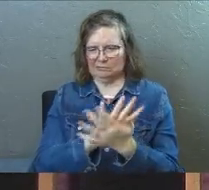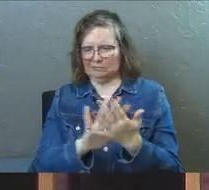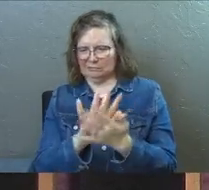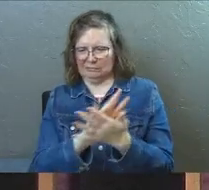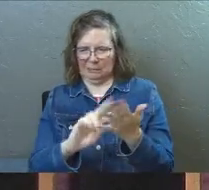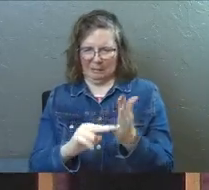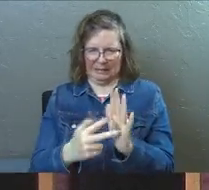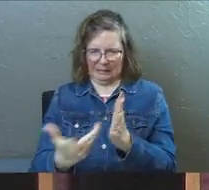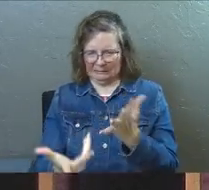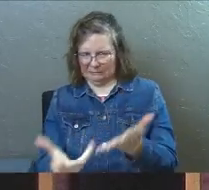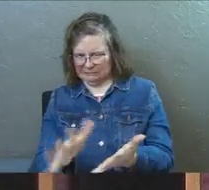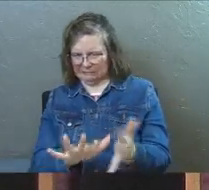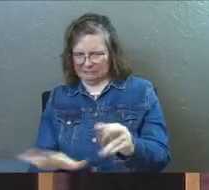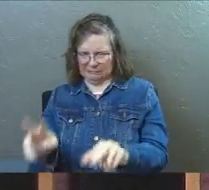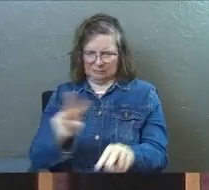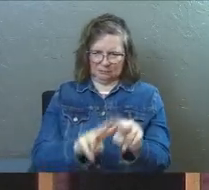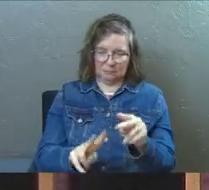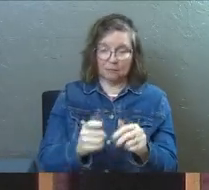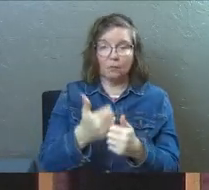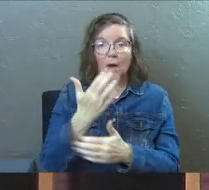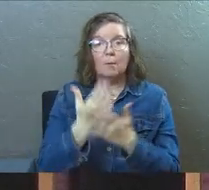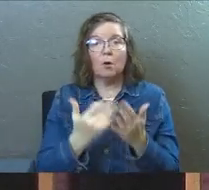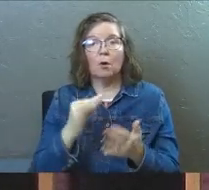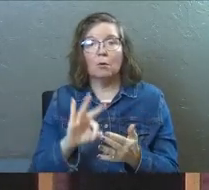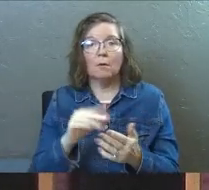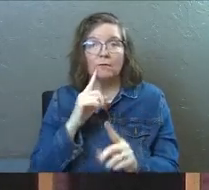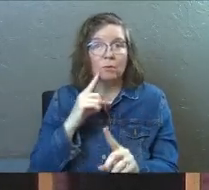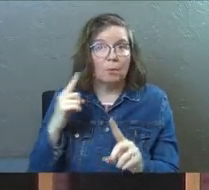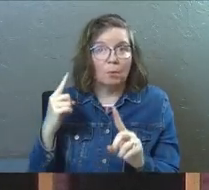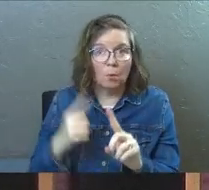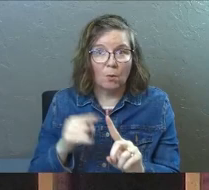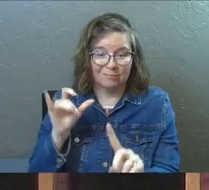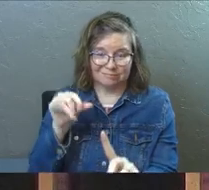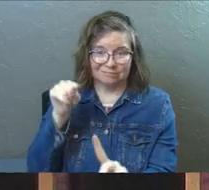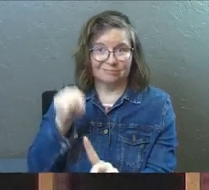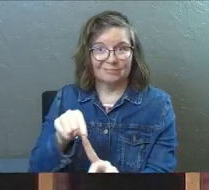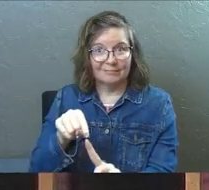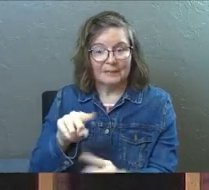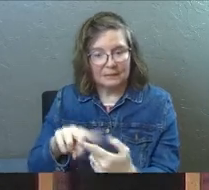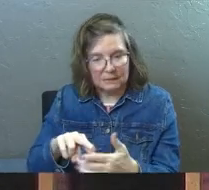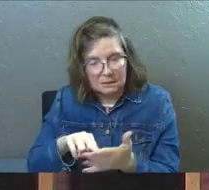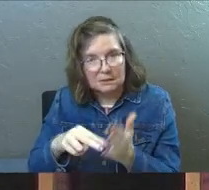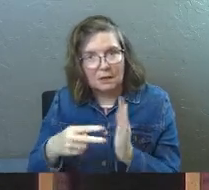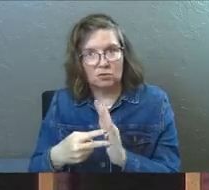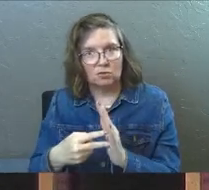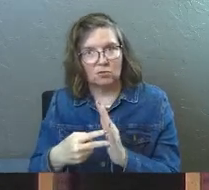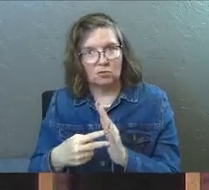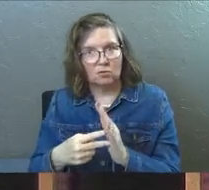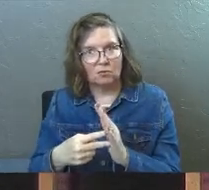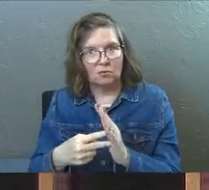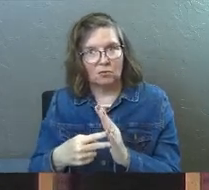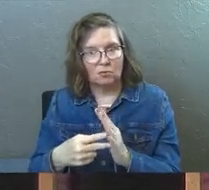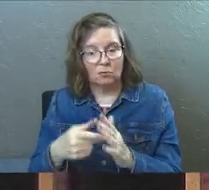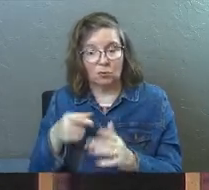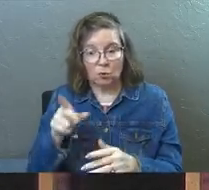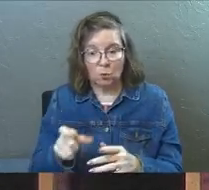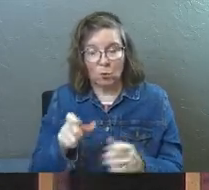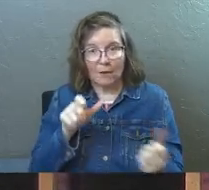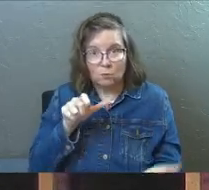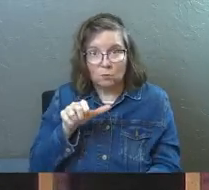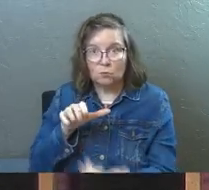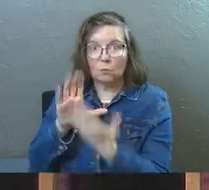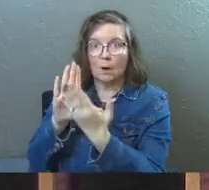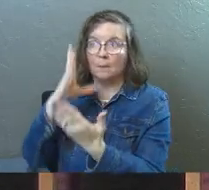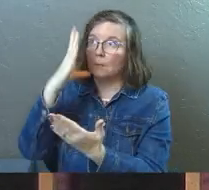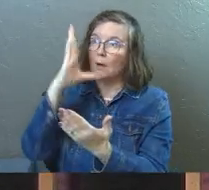find. It sounds like it's out there. And that's part of the point. It's intentional because you have to come to